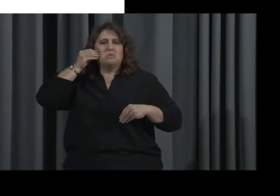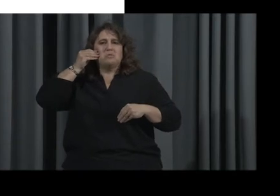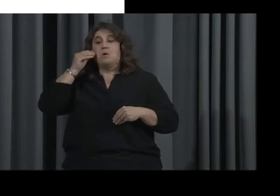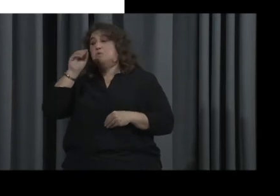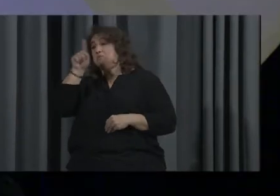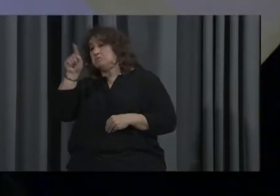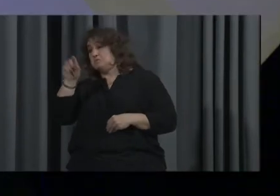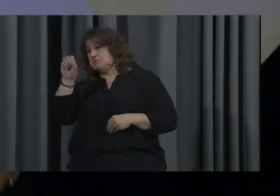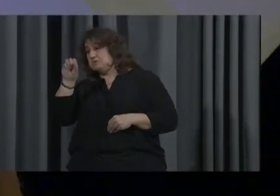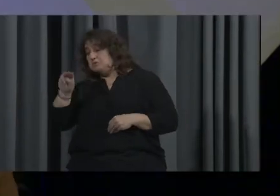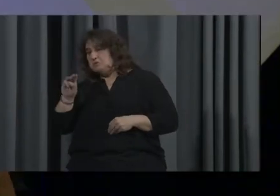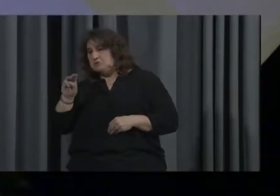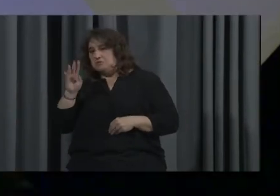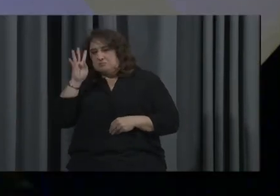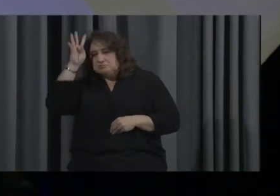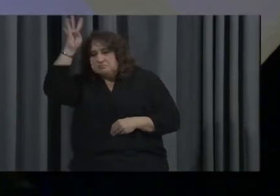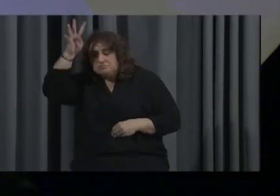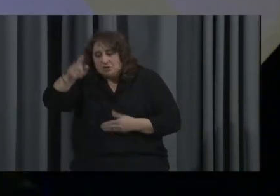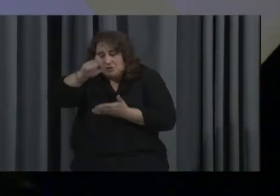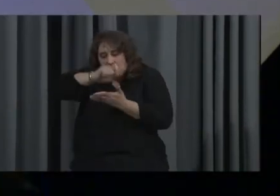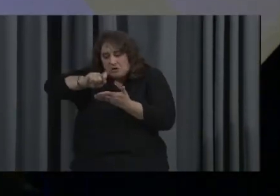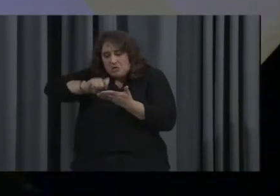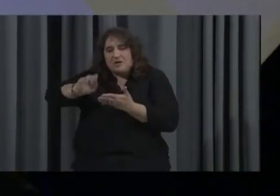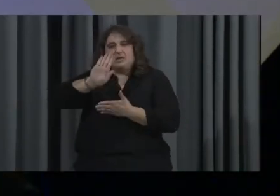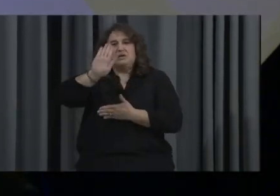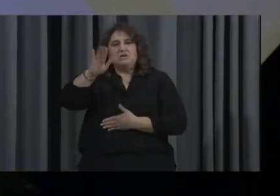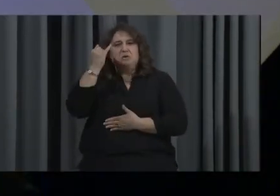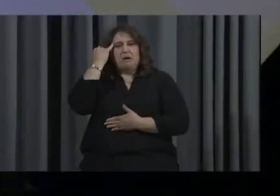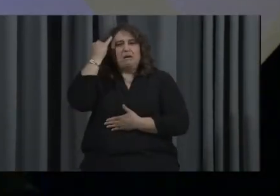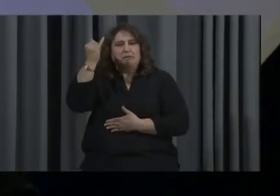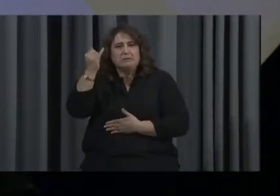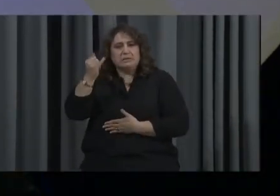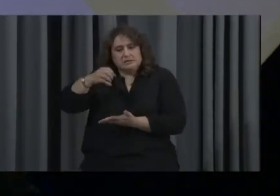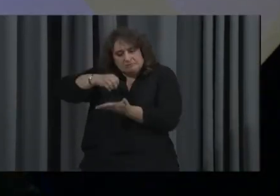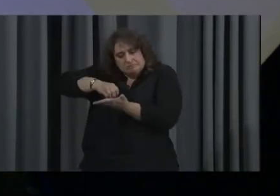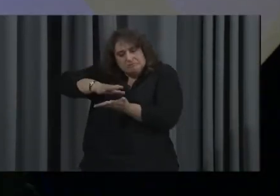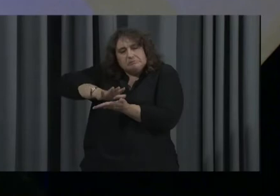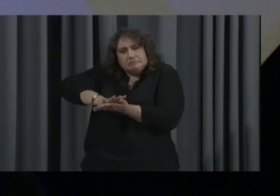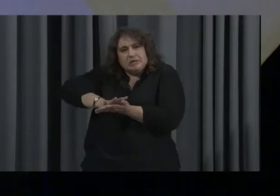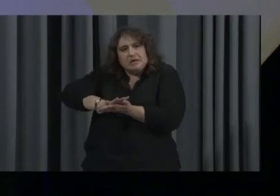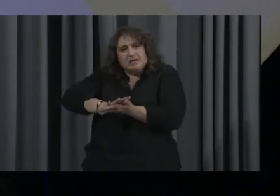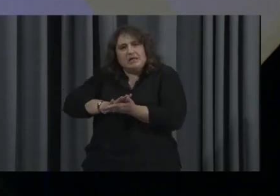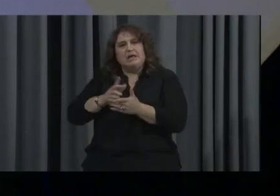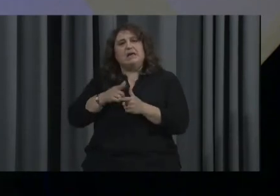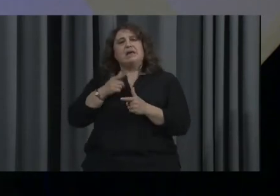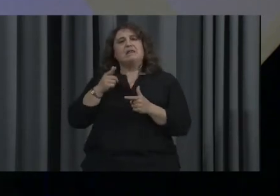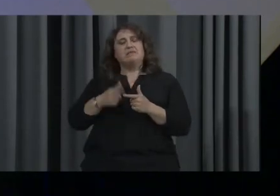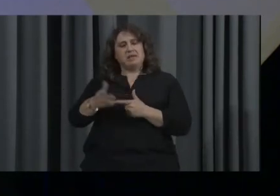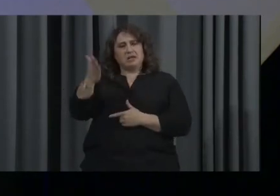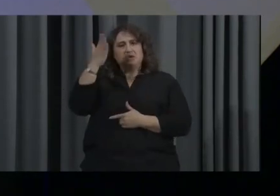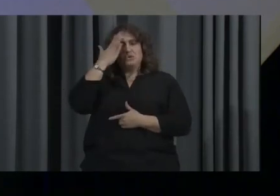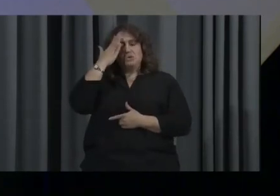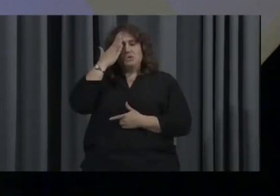or everything are coming up with their own ideas and come away with the idea that